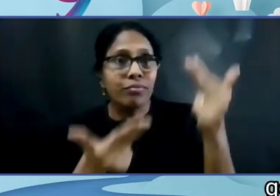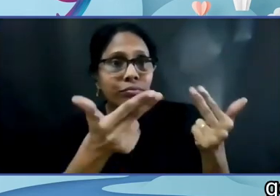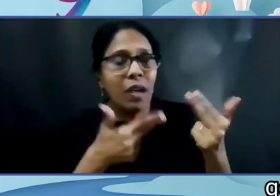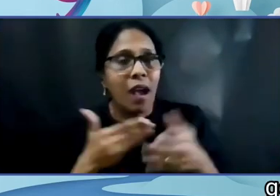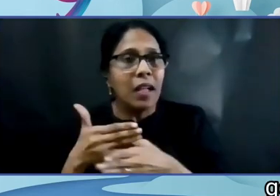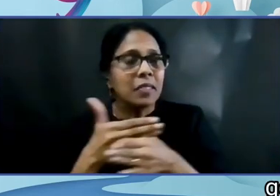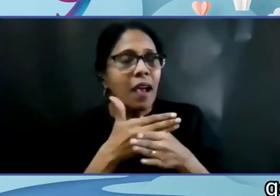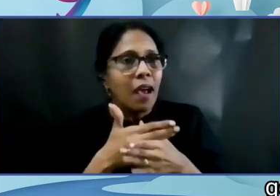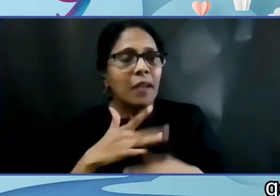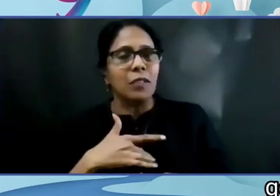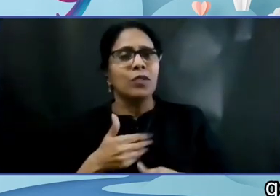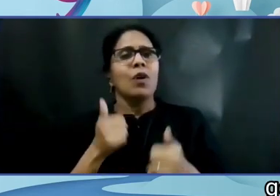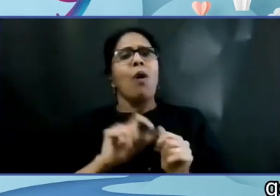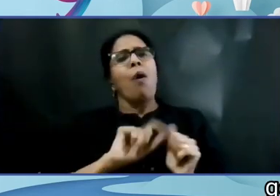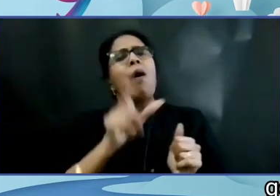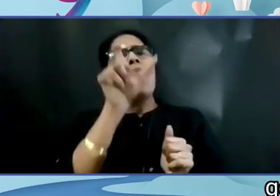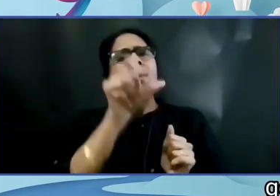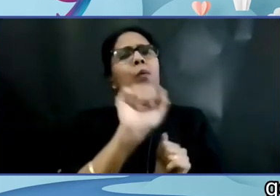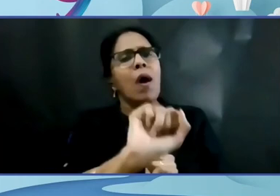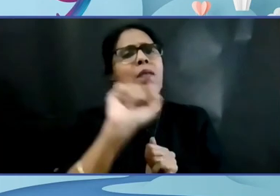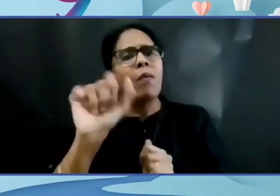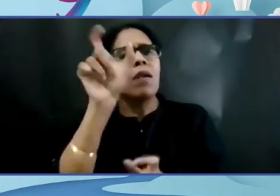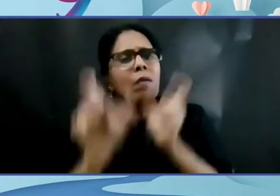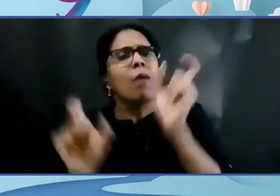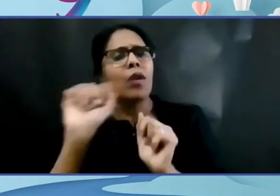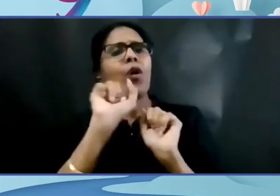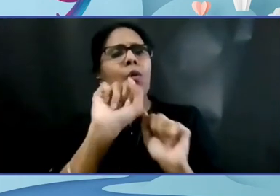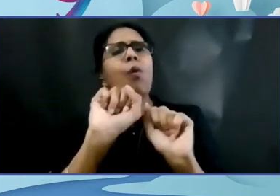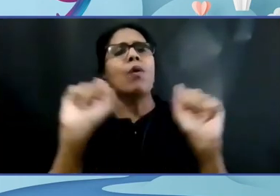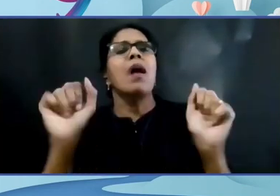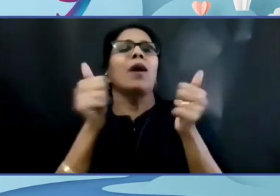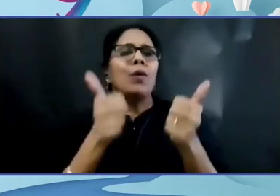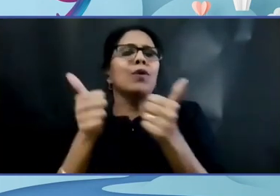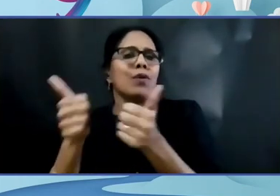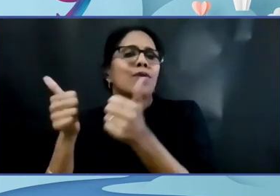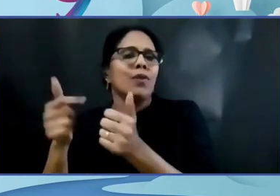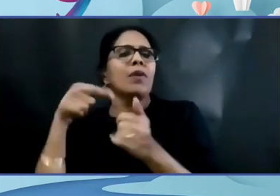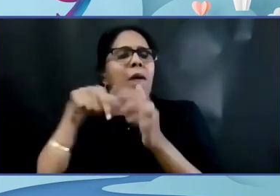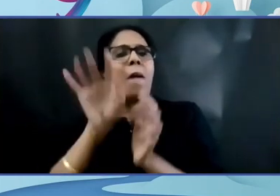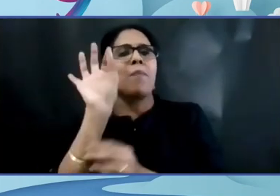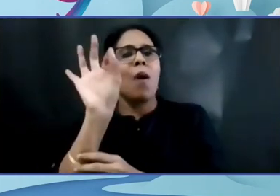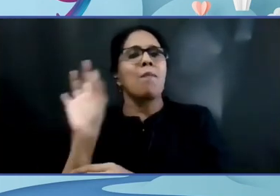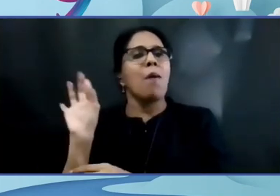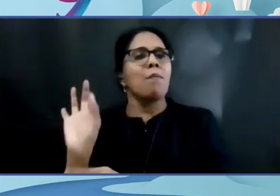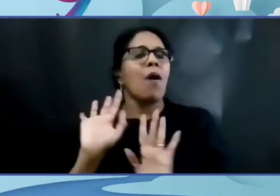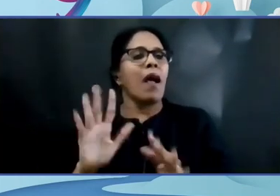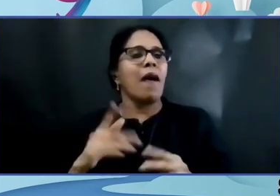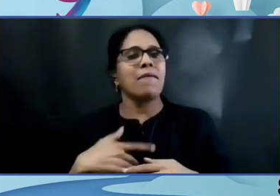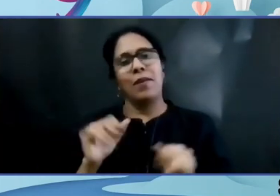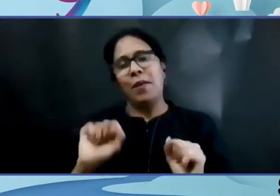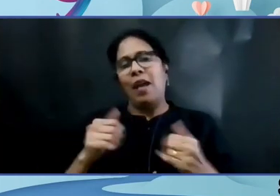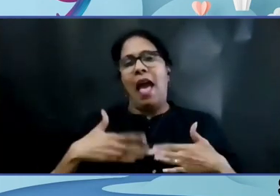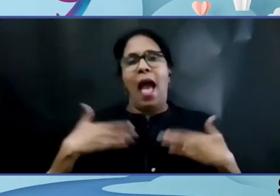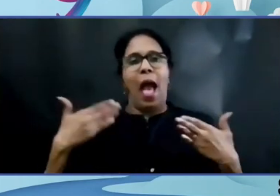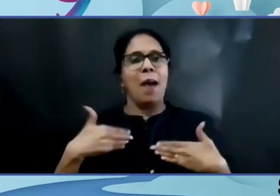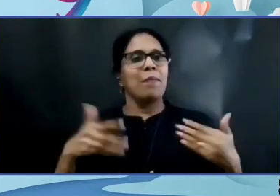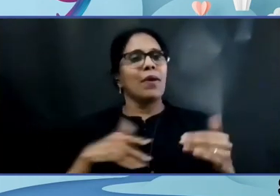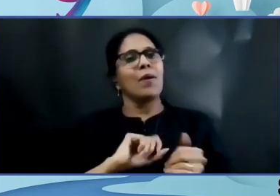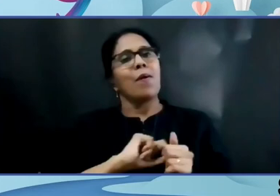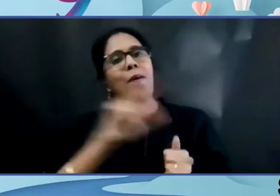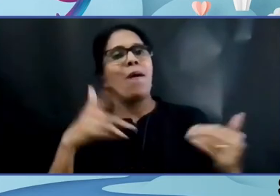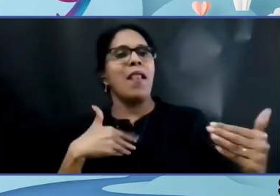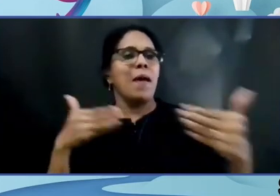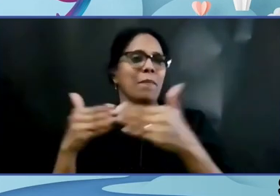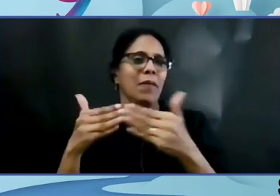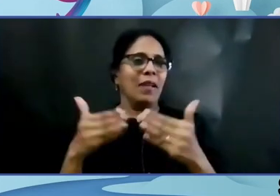something. And I'm very happy to meet all of you. Same as us, we are very happy to meet you. So thank